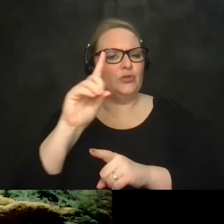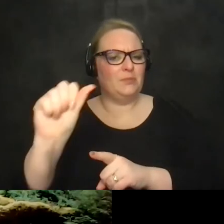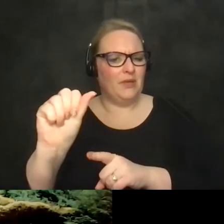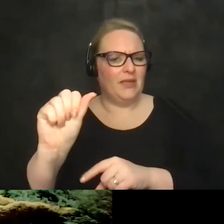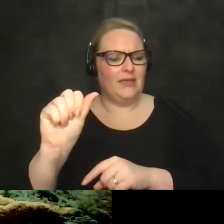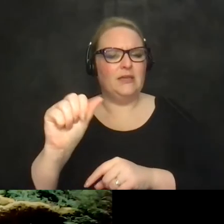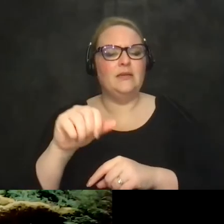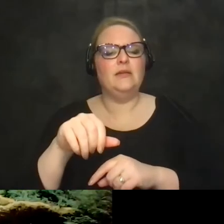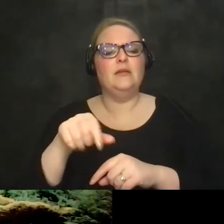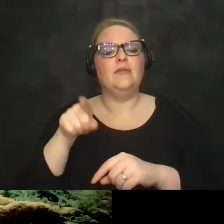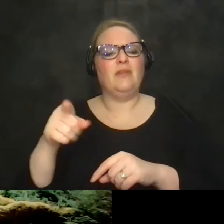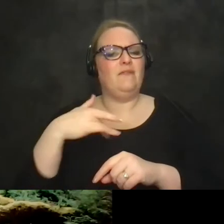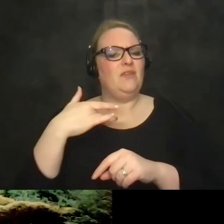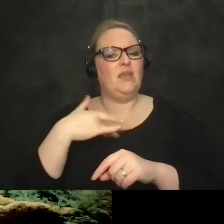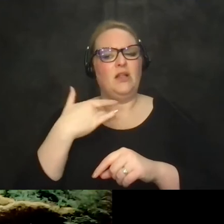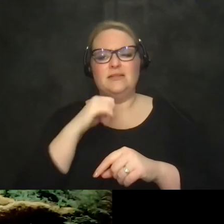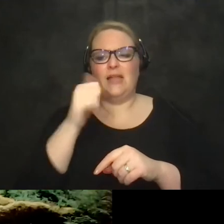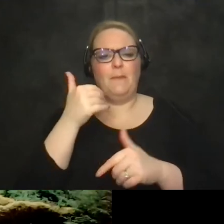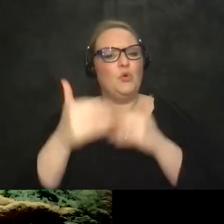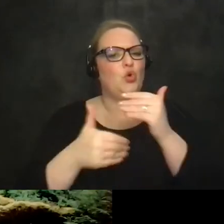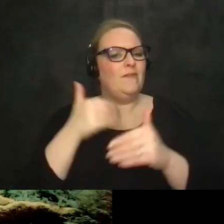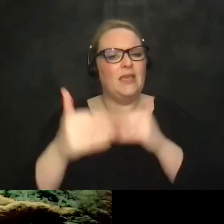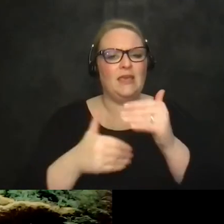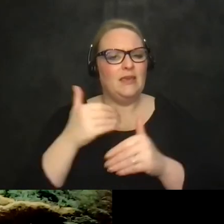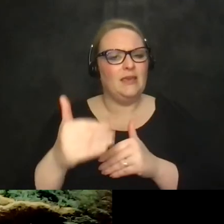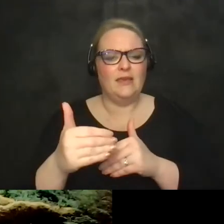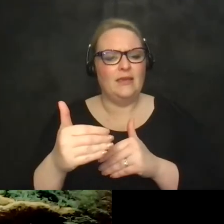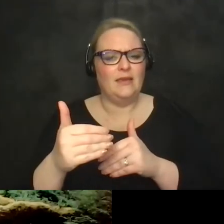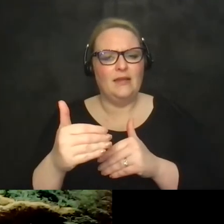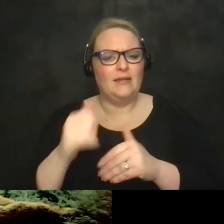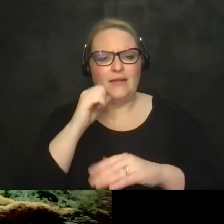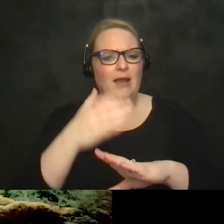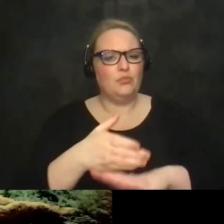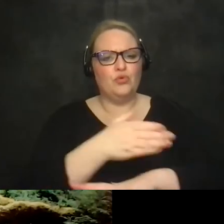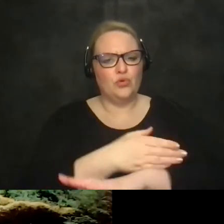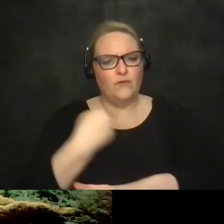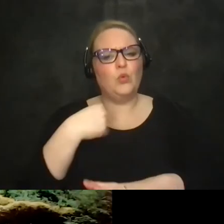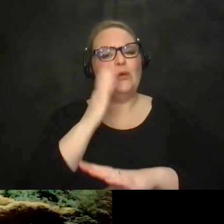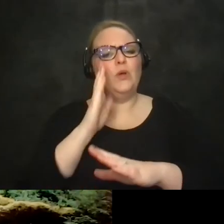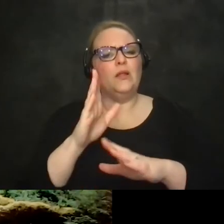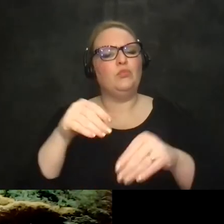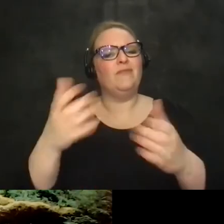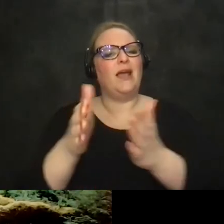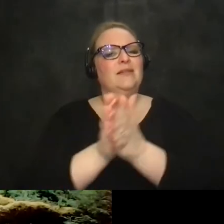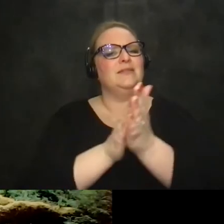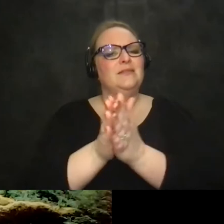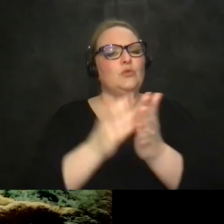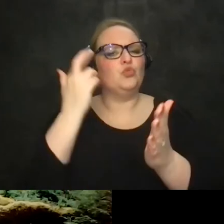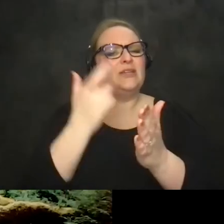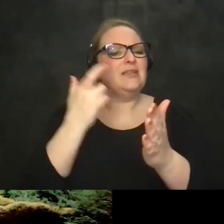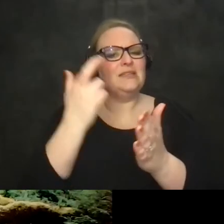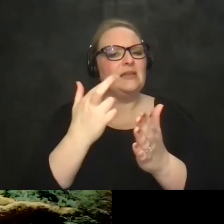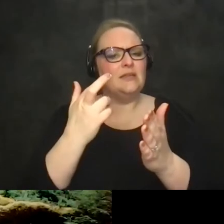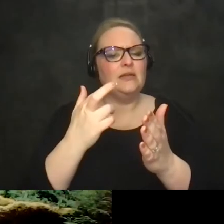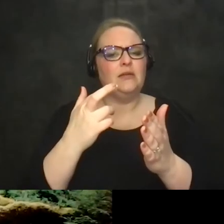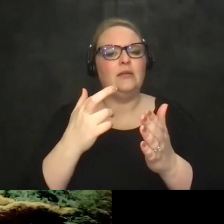just you know they just felt things are not moving um and and we're gonna we're gonna incentivize uh with a bit of a stick uh